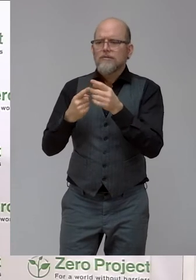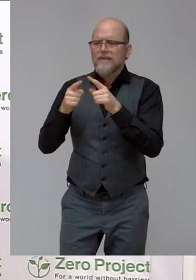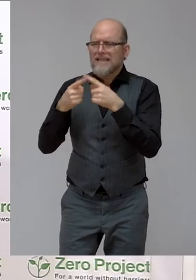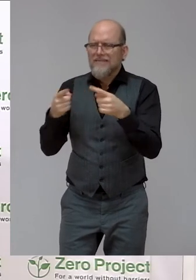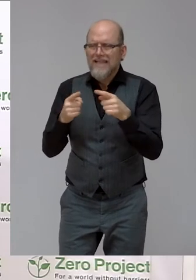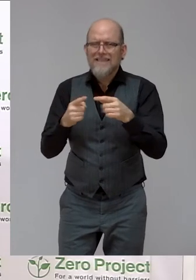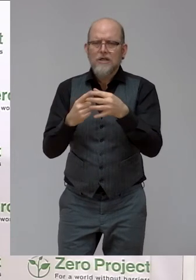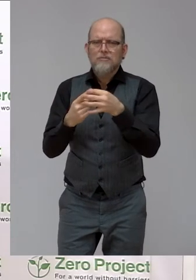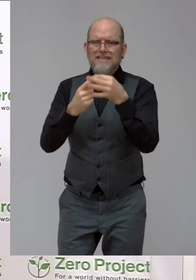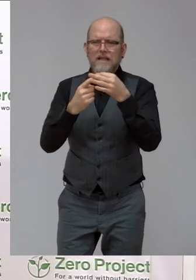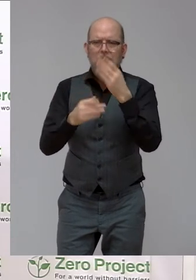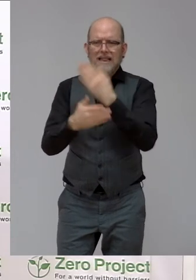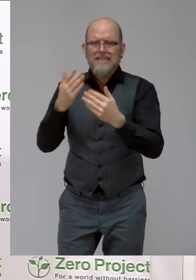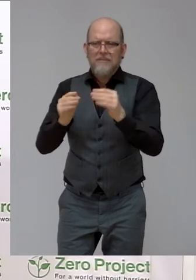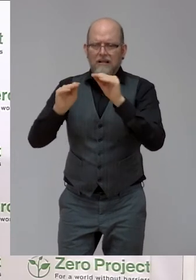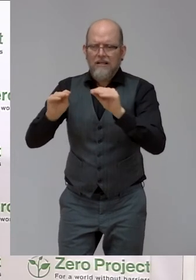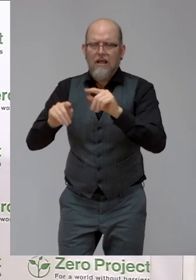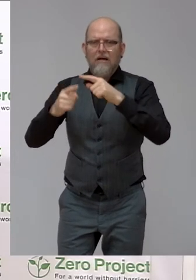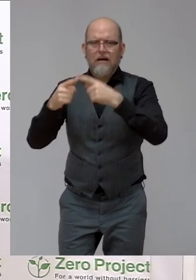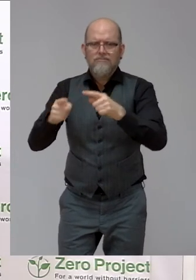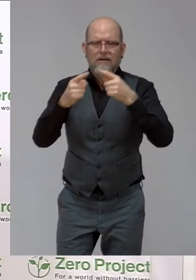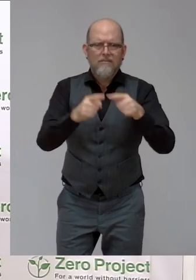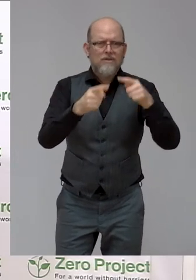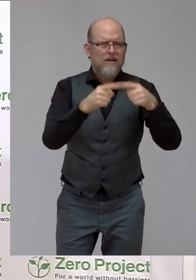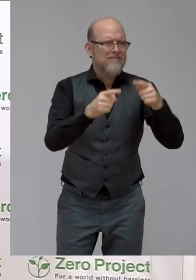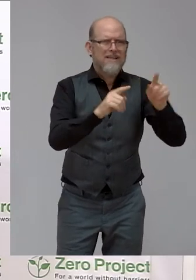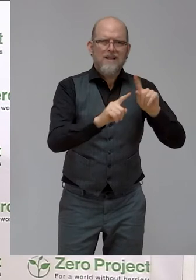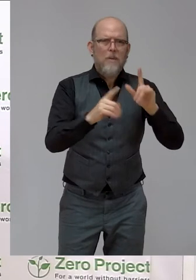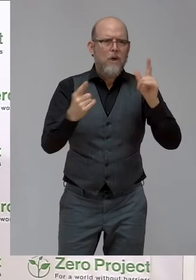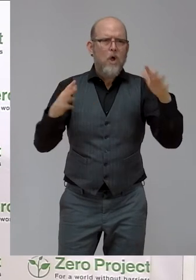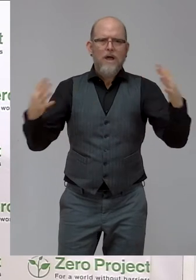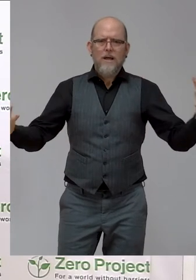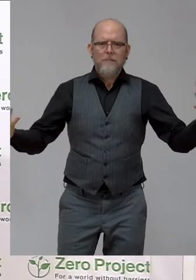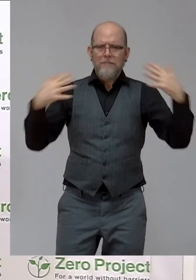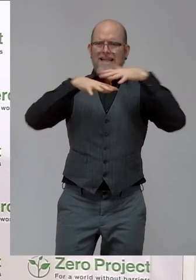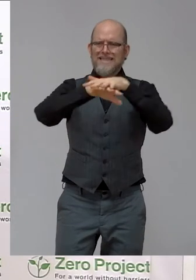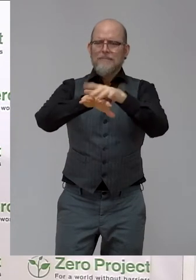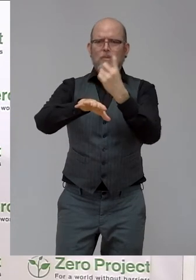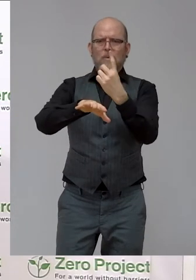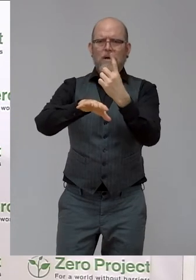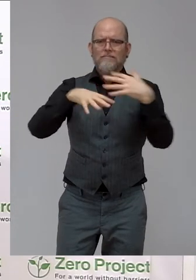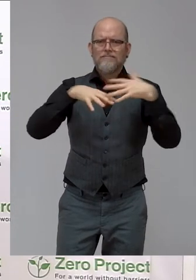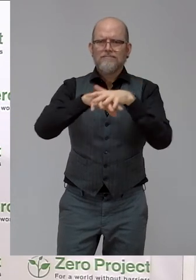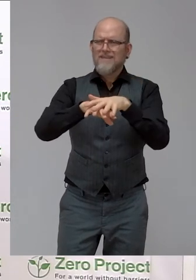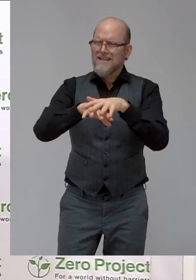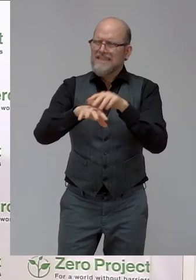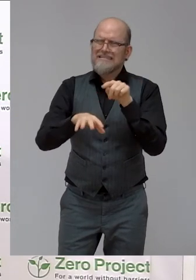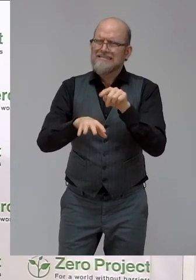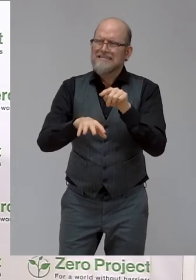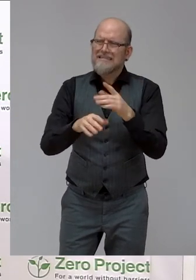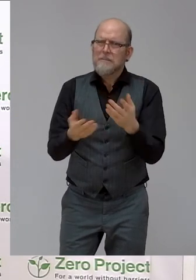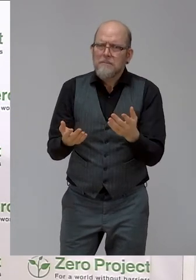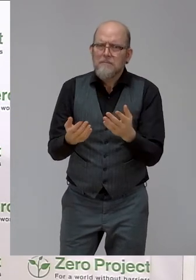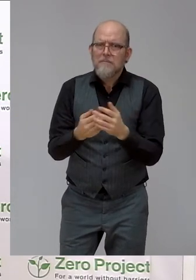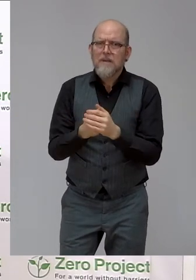systems in vocational training for people with disabilities that are completely separated from the rest. So could you